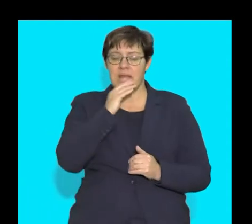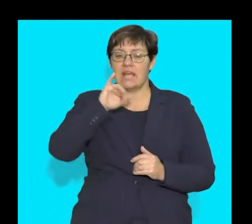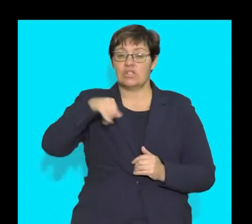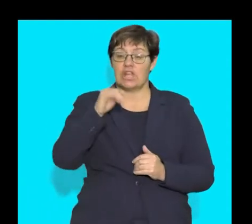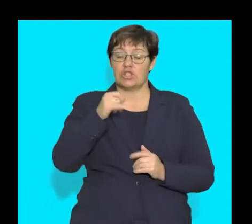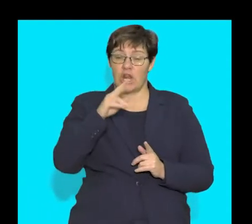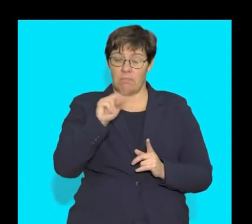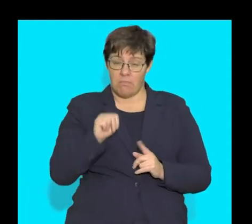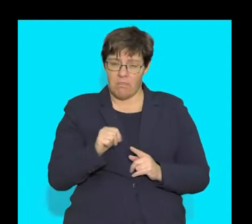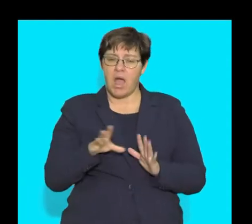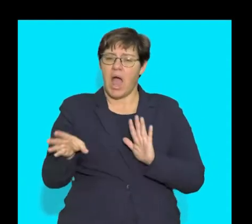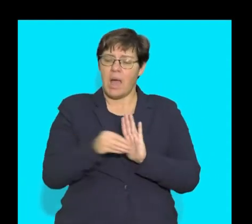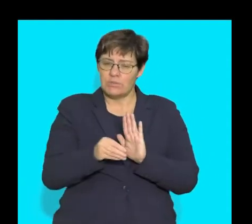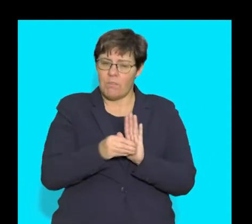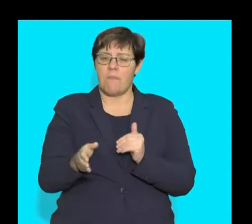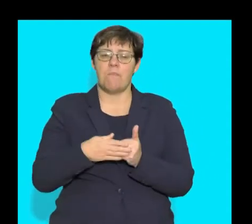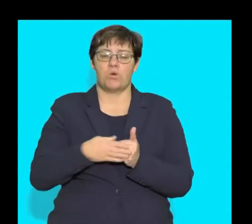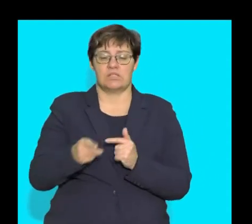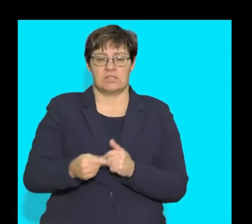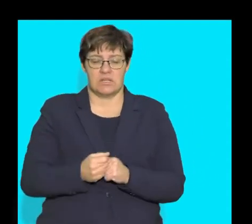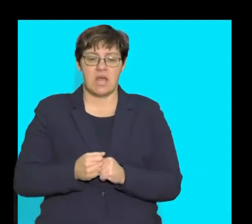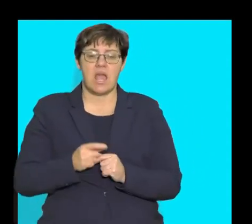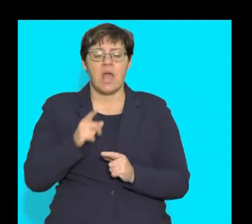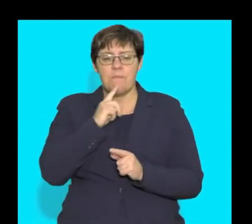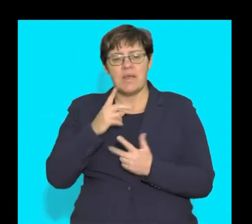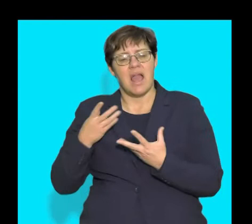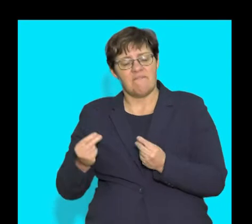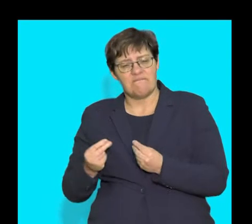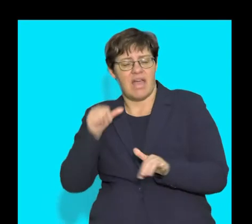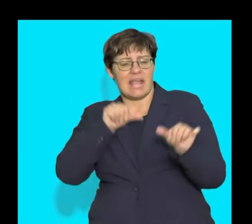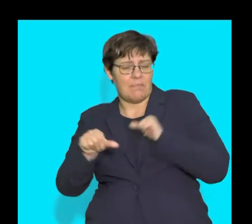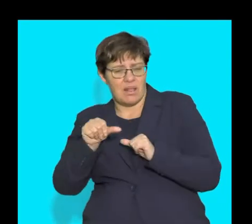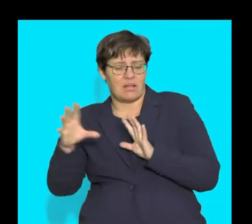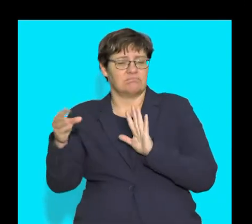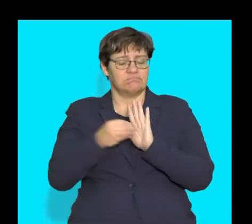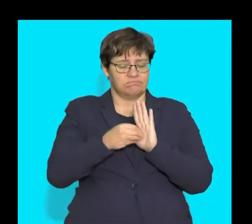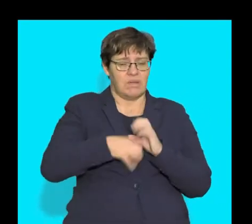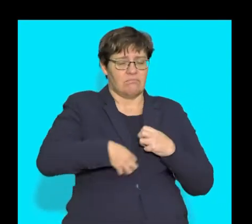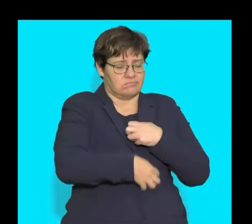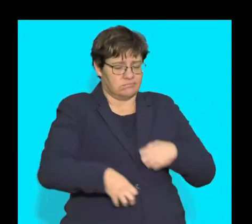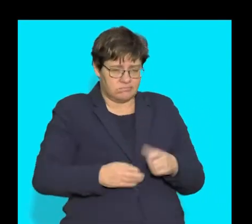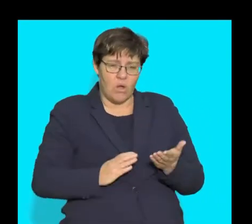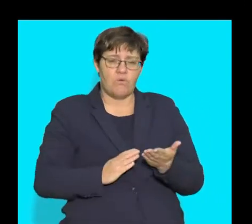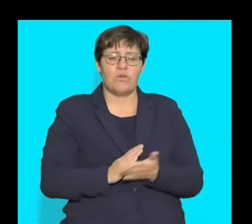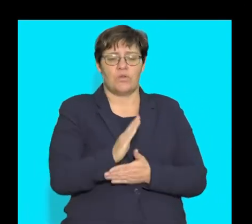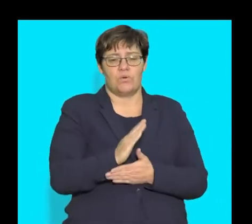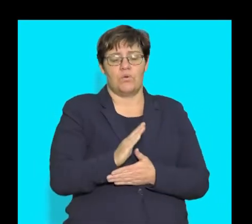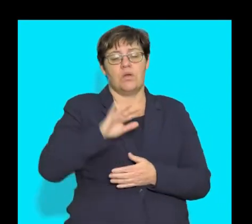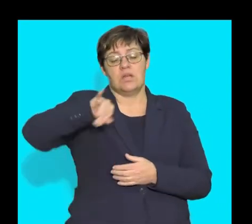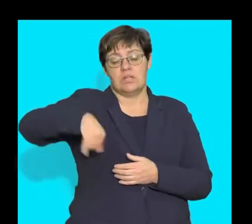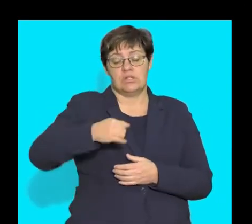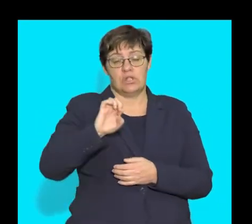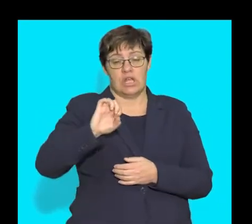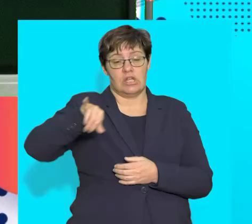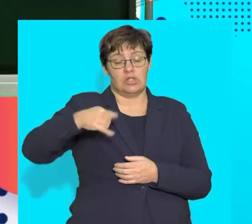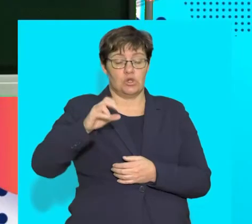absorbs most of the nutrients that have been chemically digested as they move into the duodenum and the